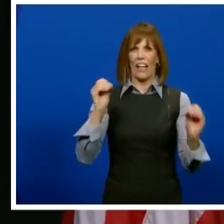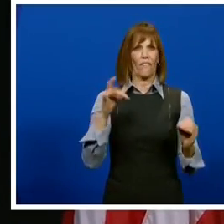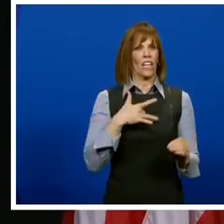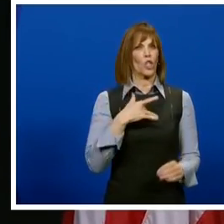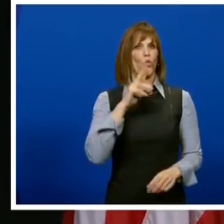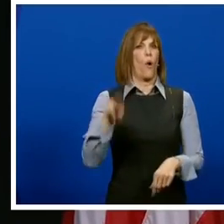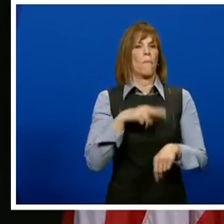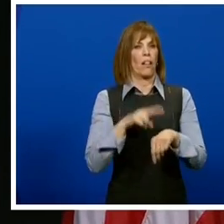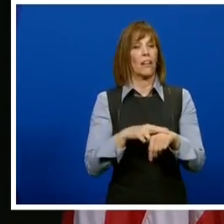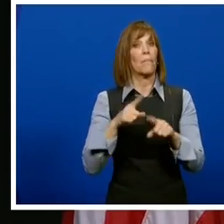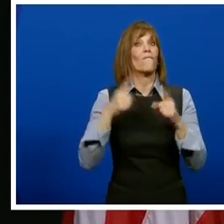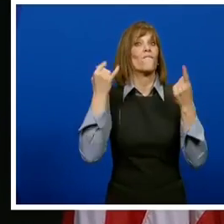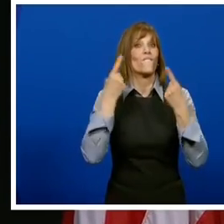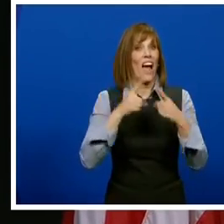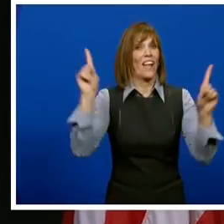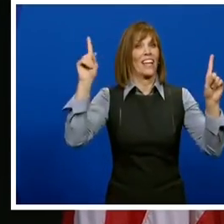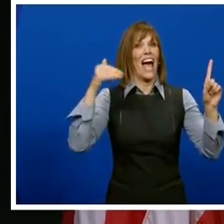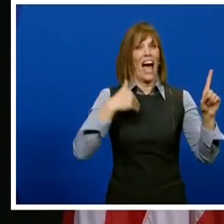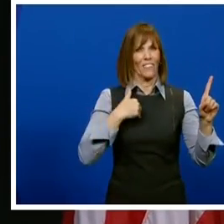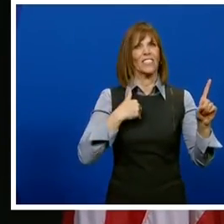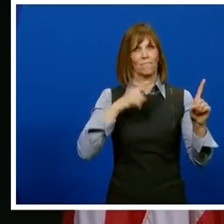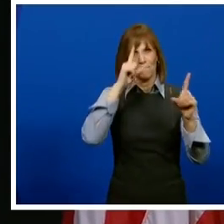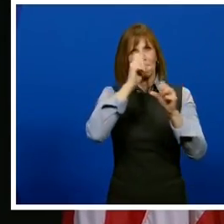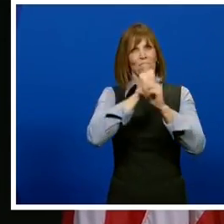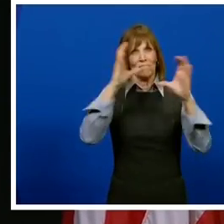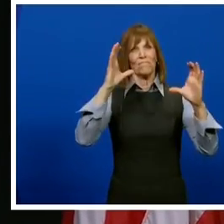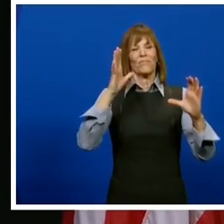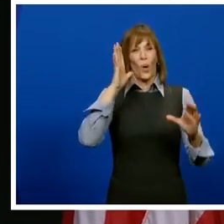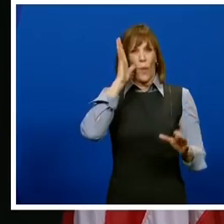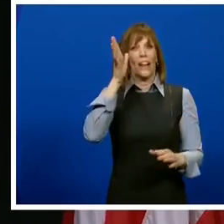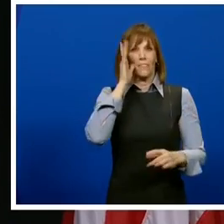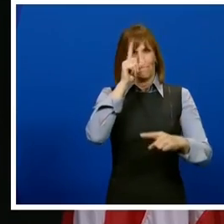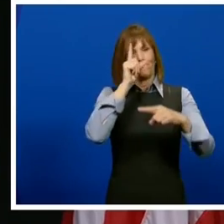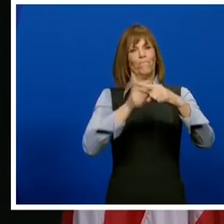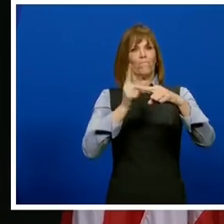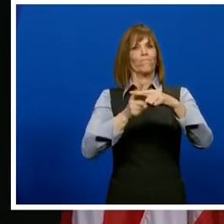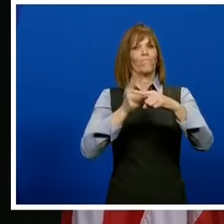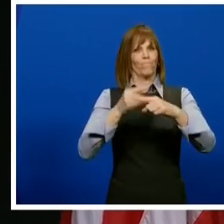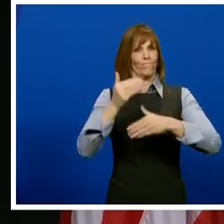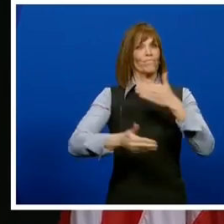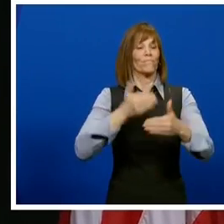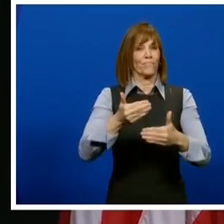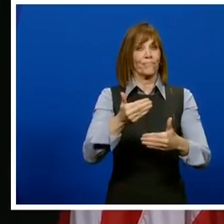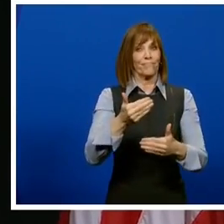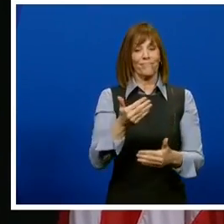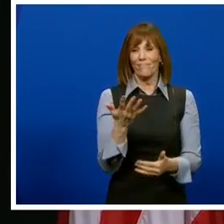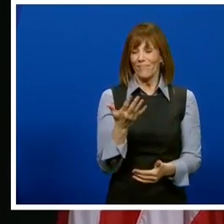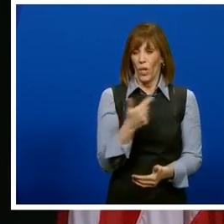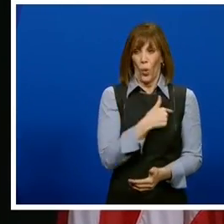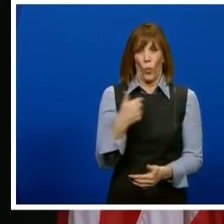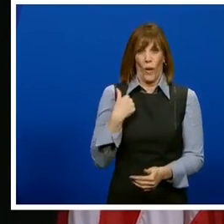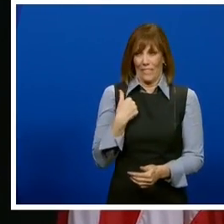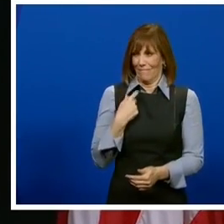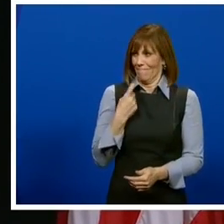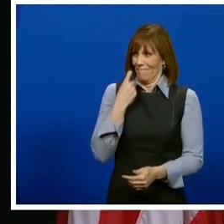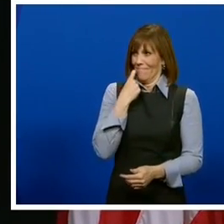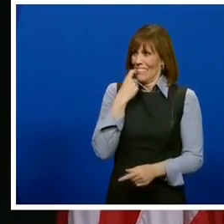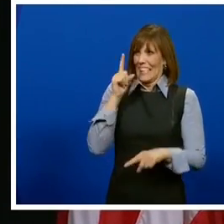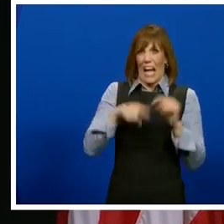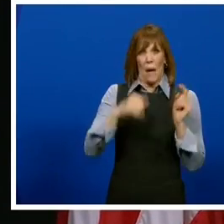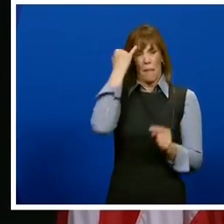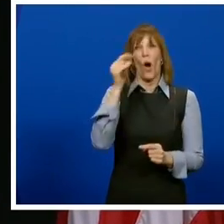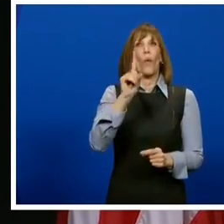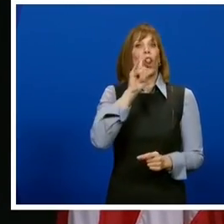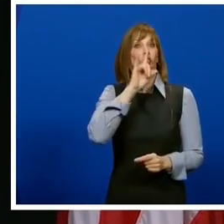And yet, finally, there's a renewed sense of hope and optimism. Not that long ago, we could only imagine what it would feel